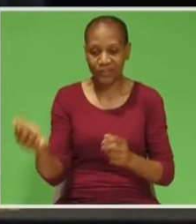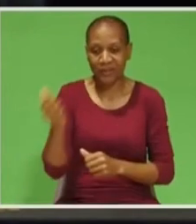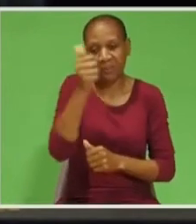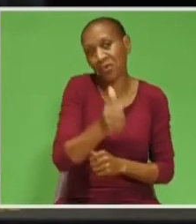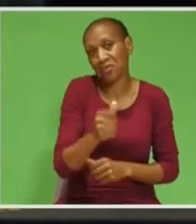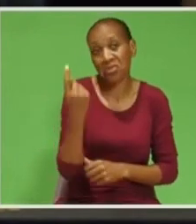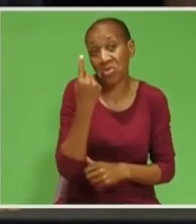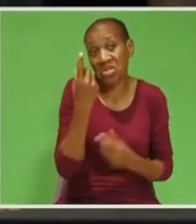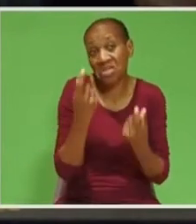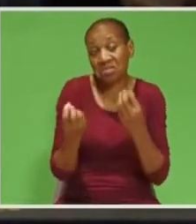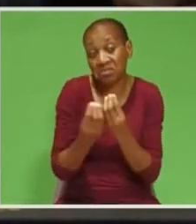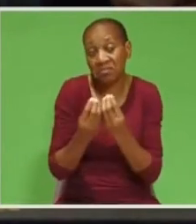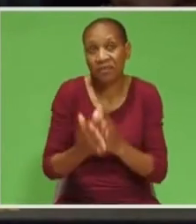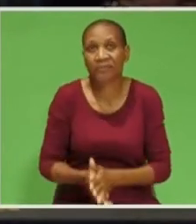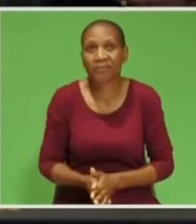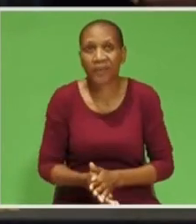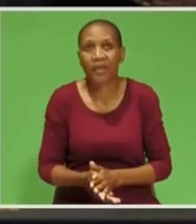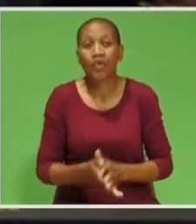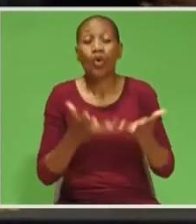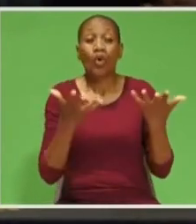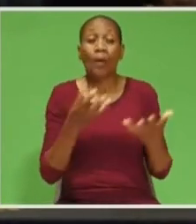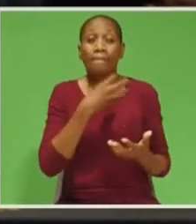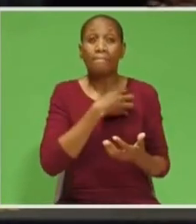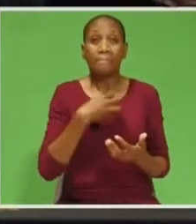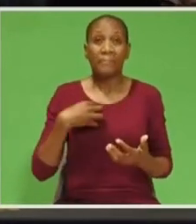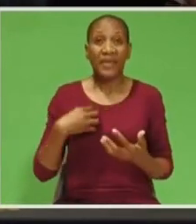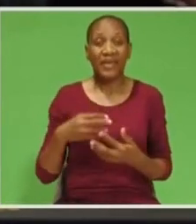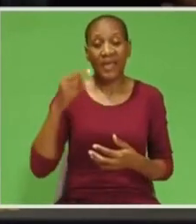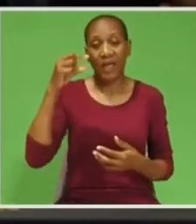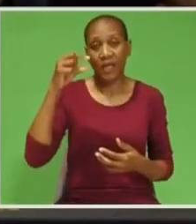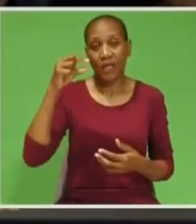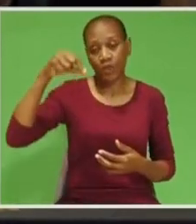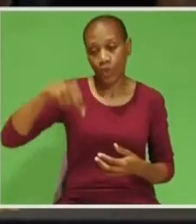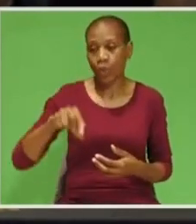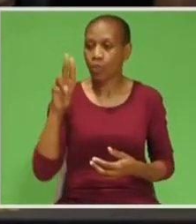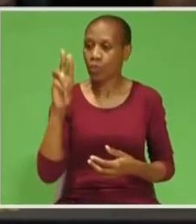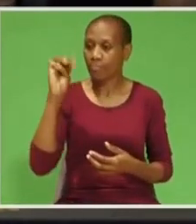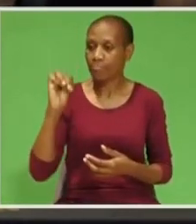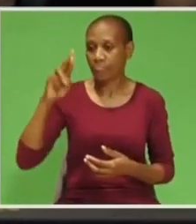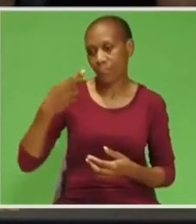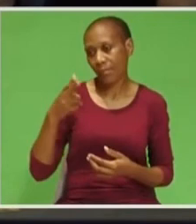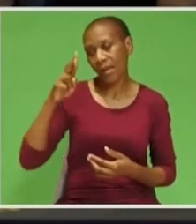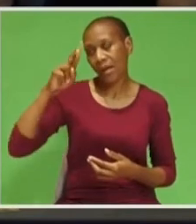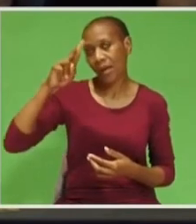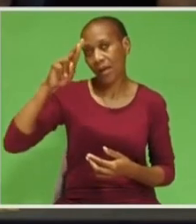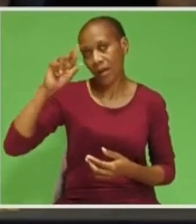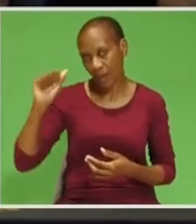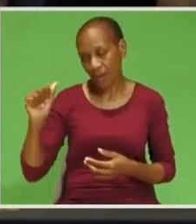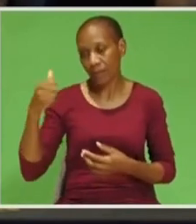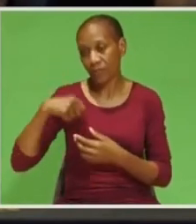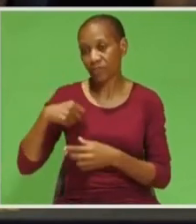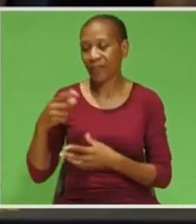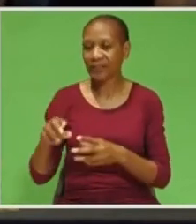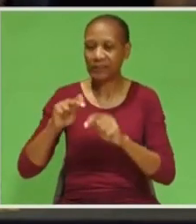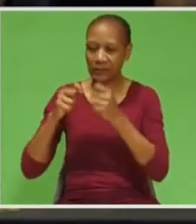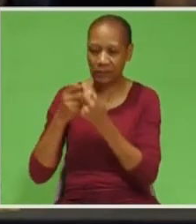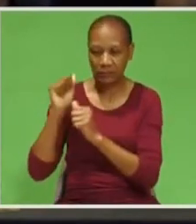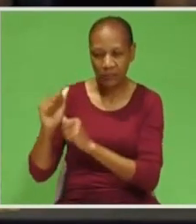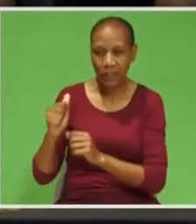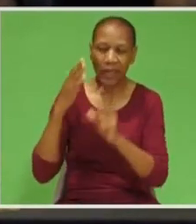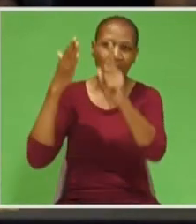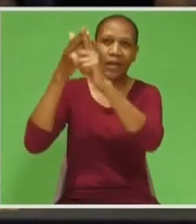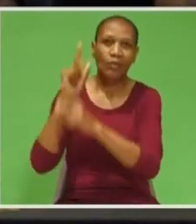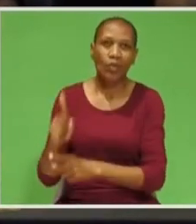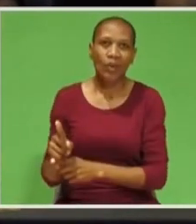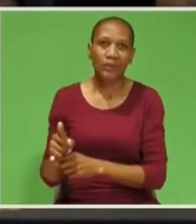The executive mayor of Koka municipality, Horacio Hendricks, and his team is aiming to